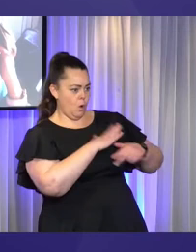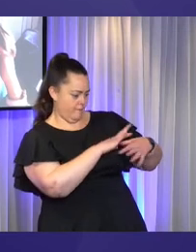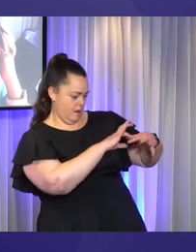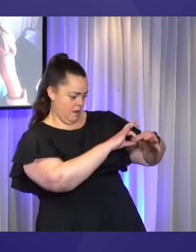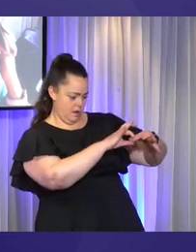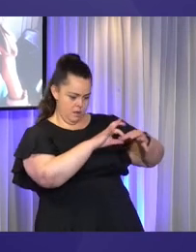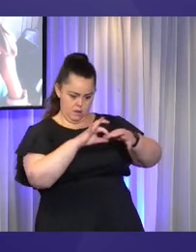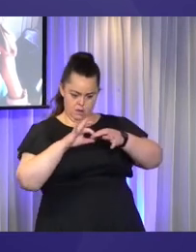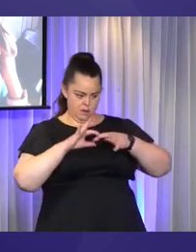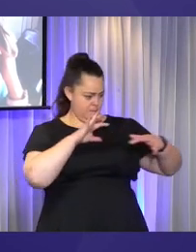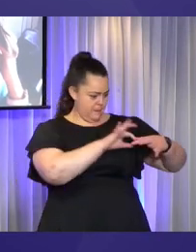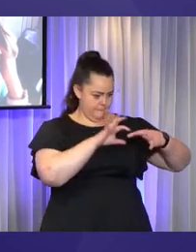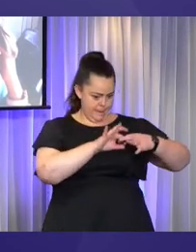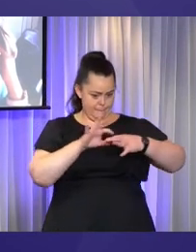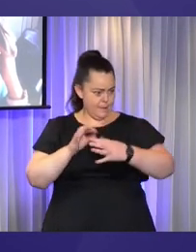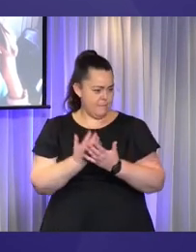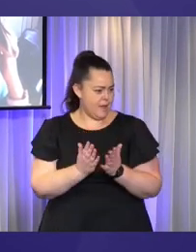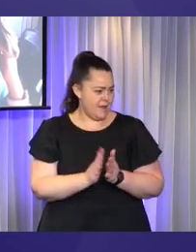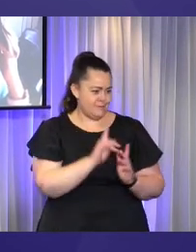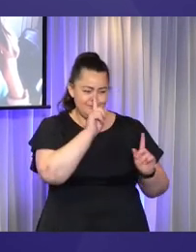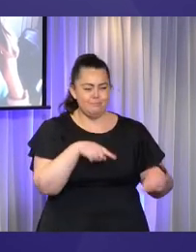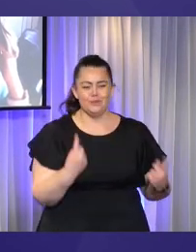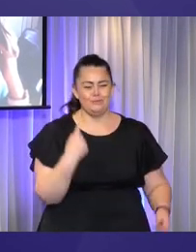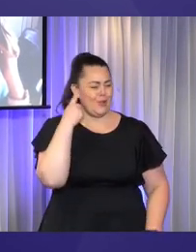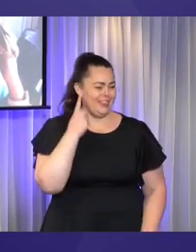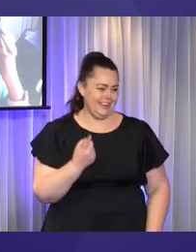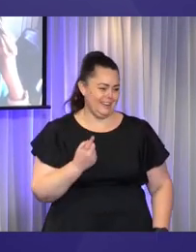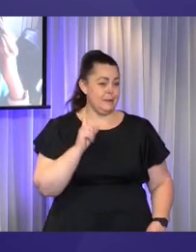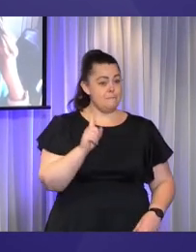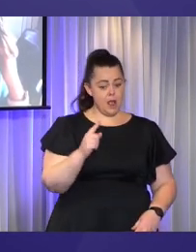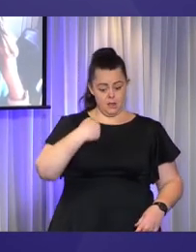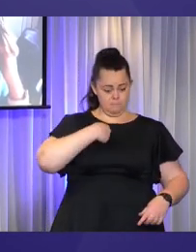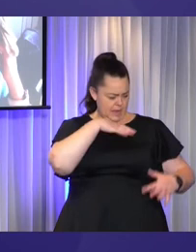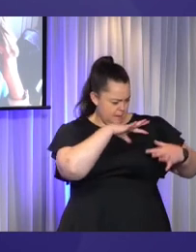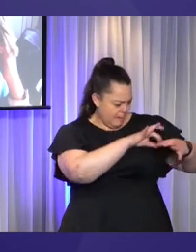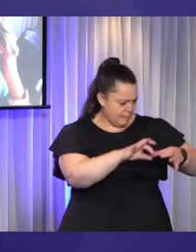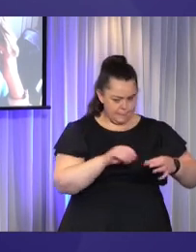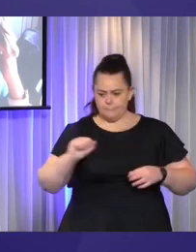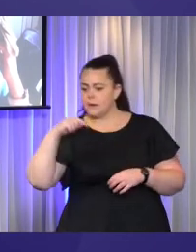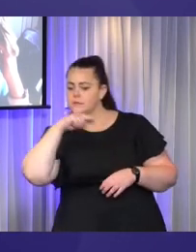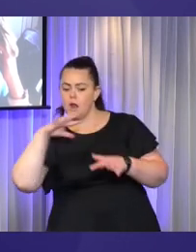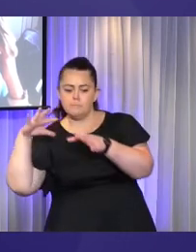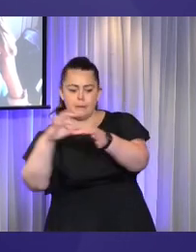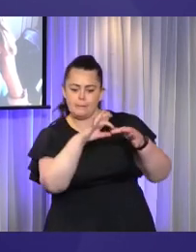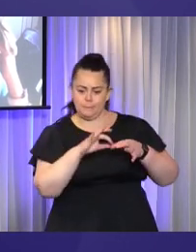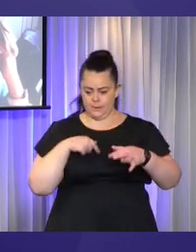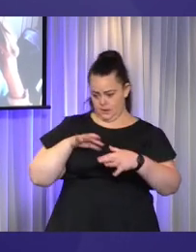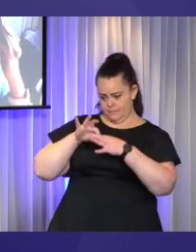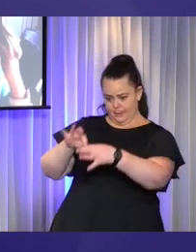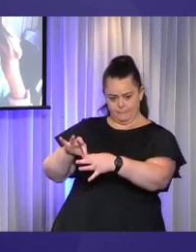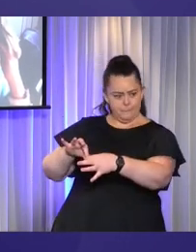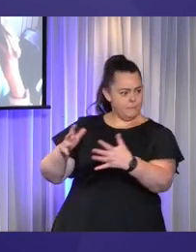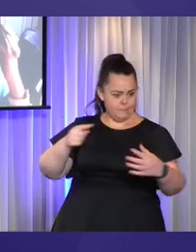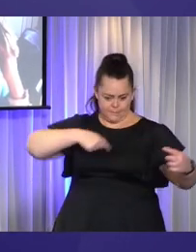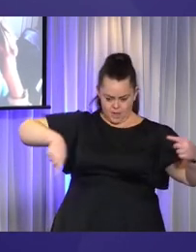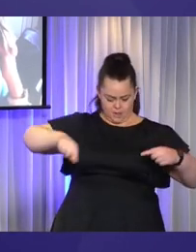I don't think they can. But I think we need to think about it. Otherwise, we'll miss out on answering questions